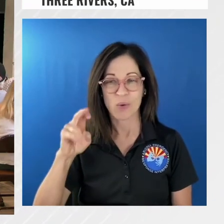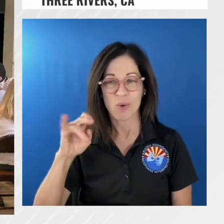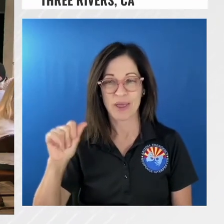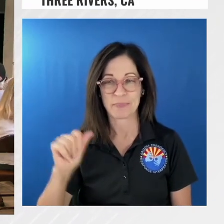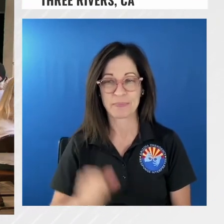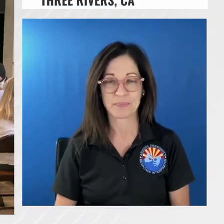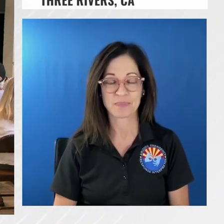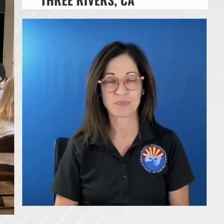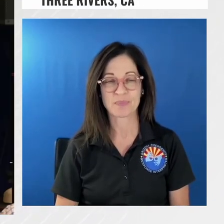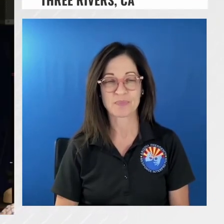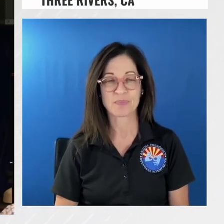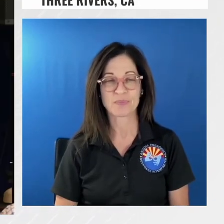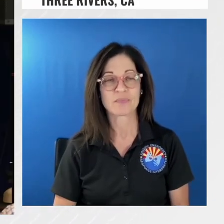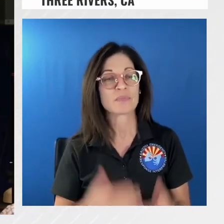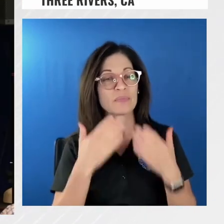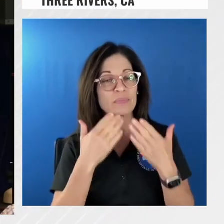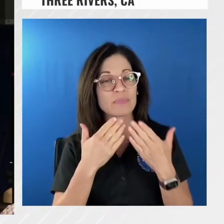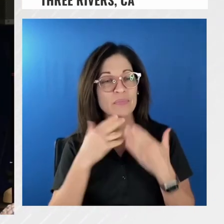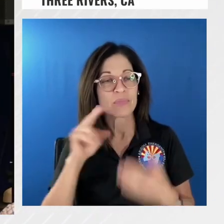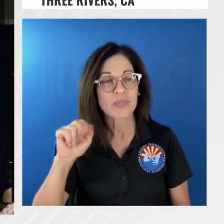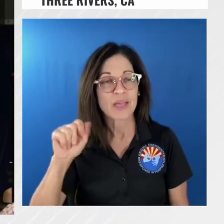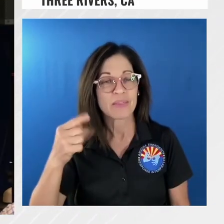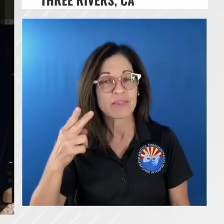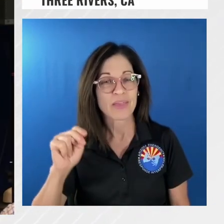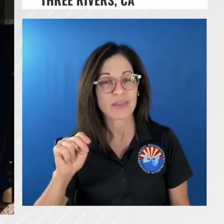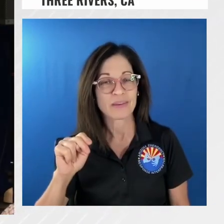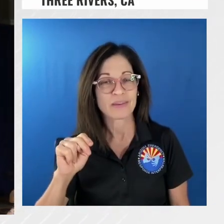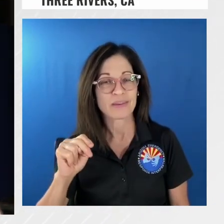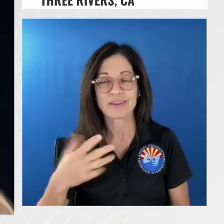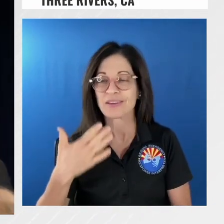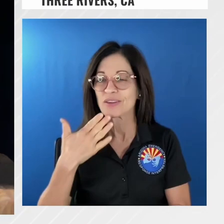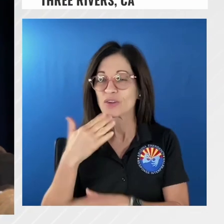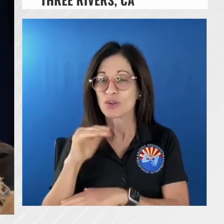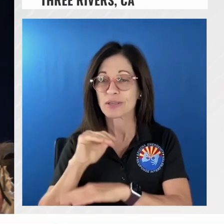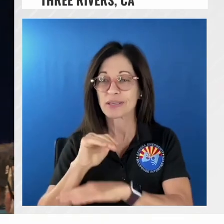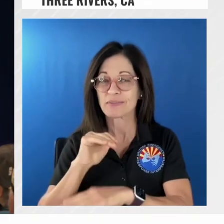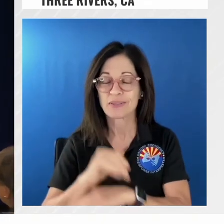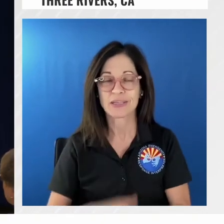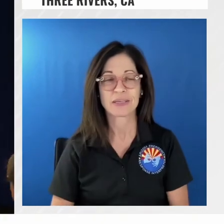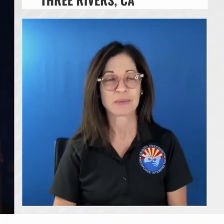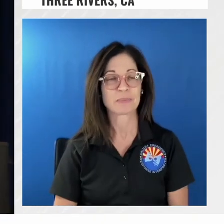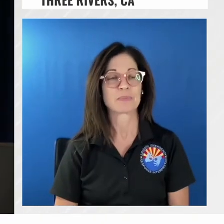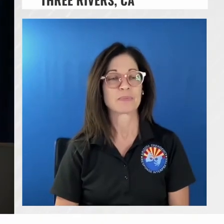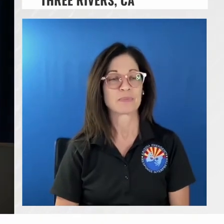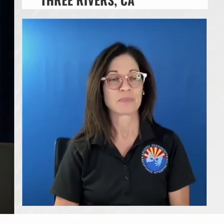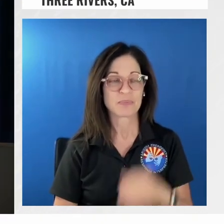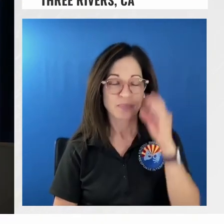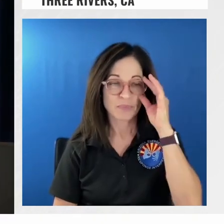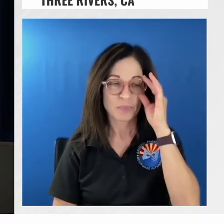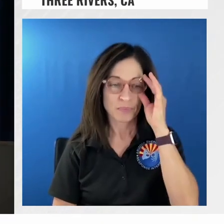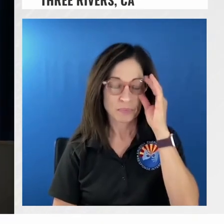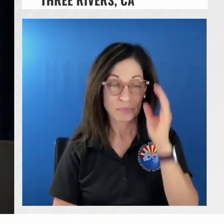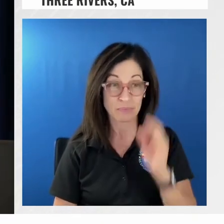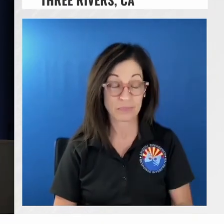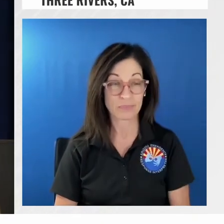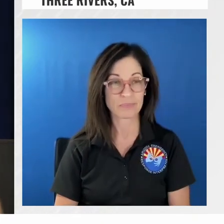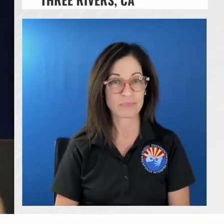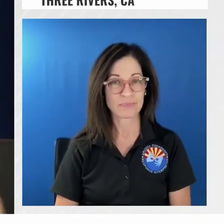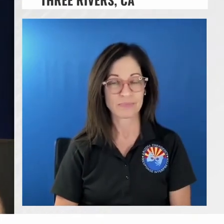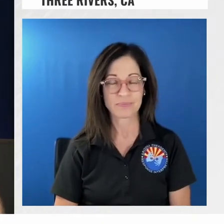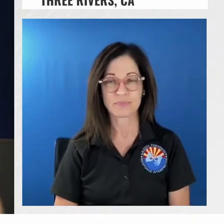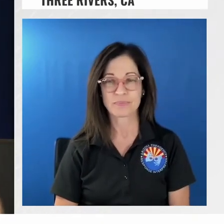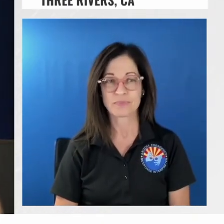Nathan I appreciate it well good evening well it's always a pleasure to have